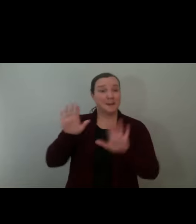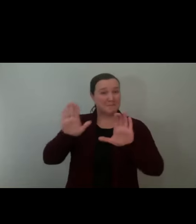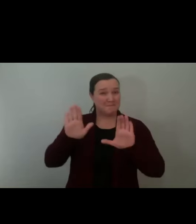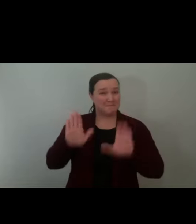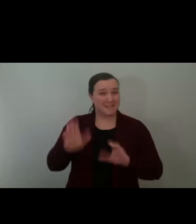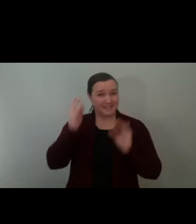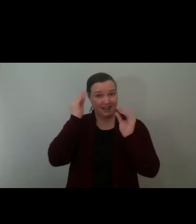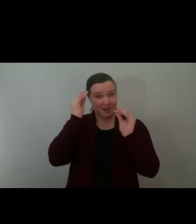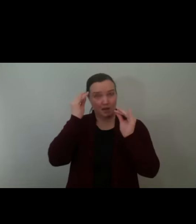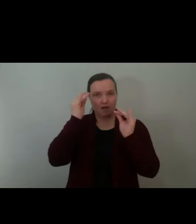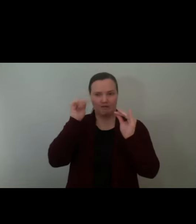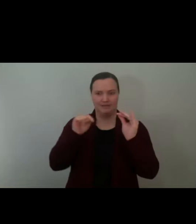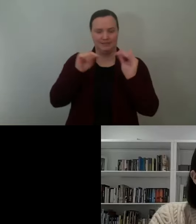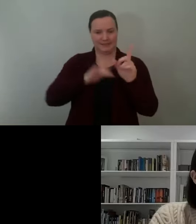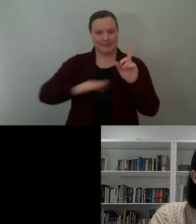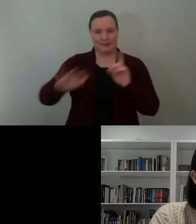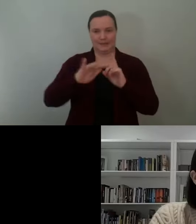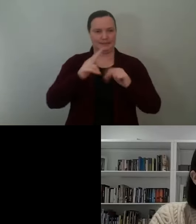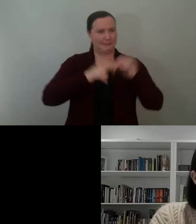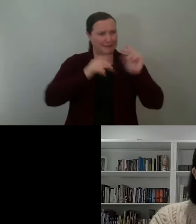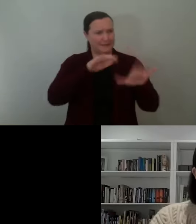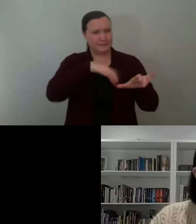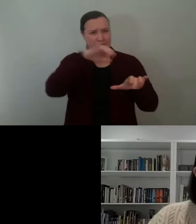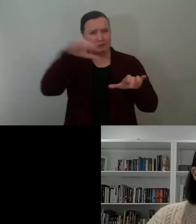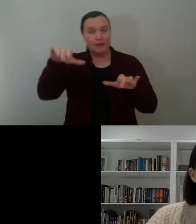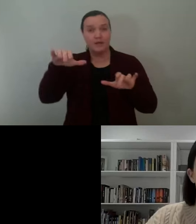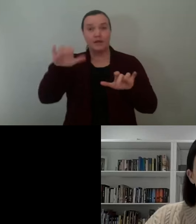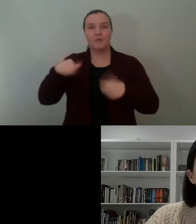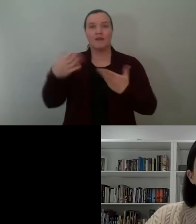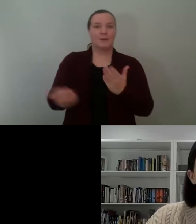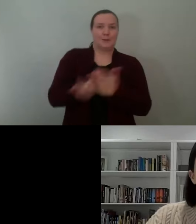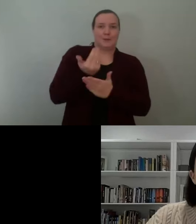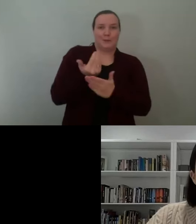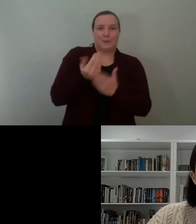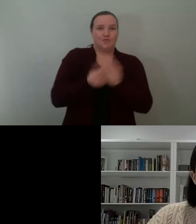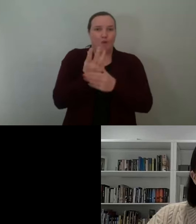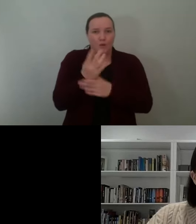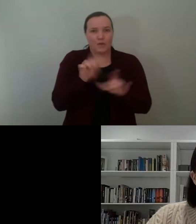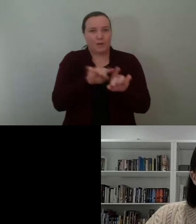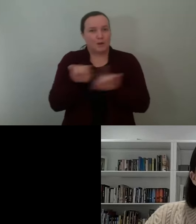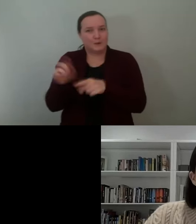industrial space being given over to new forms of growth and new ways of nurturing the city. Very exciting.